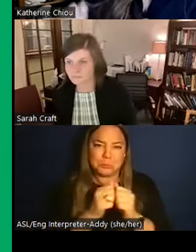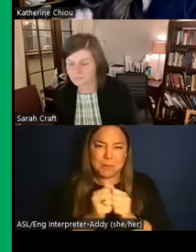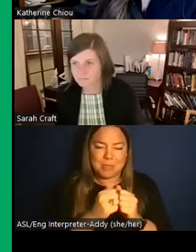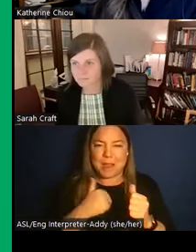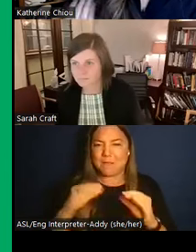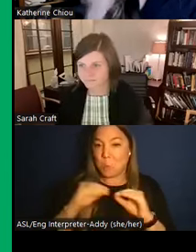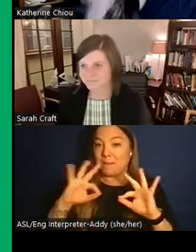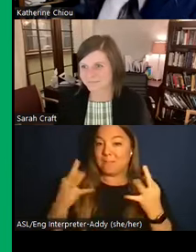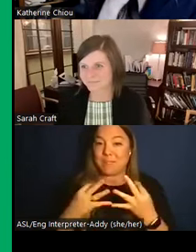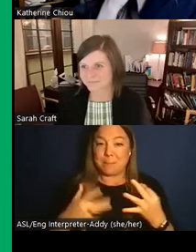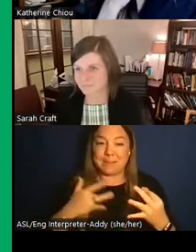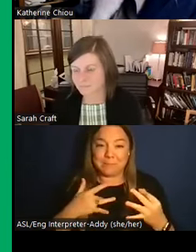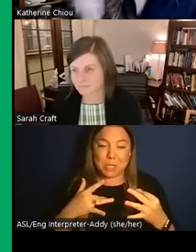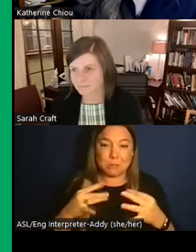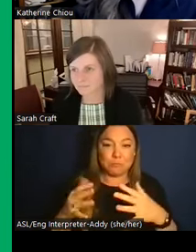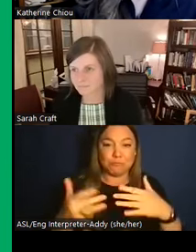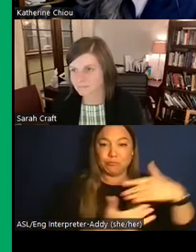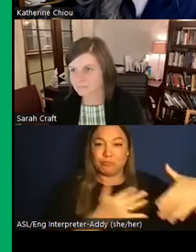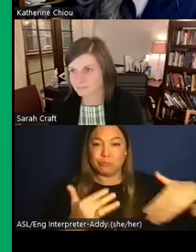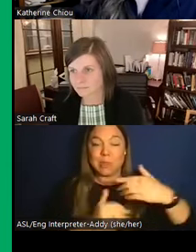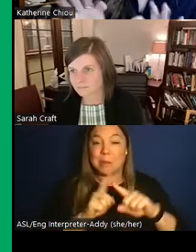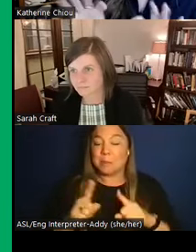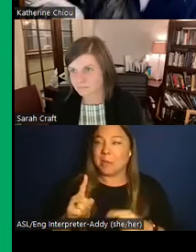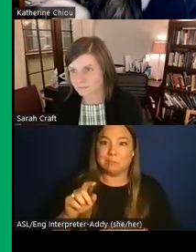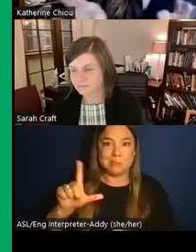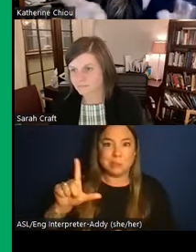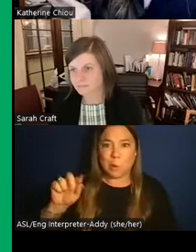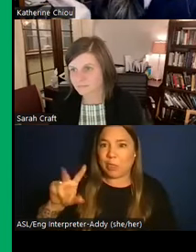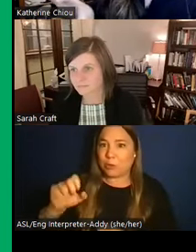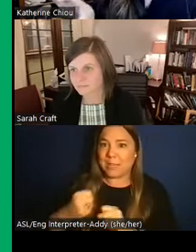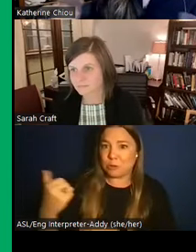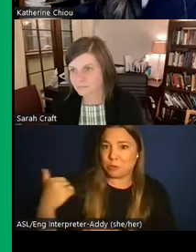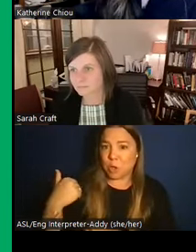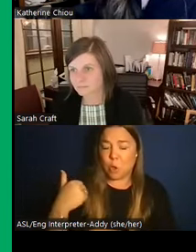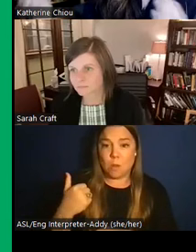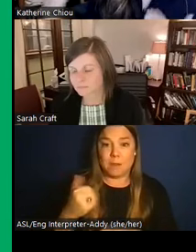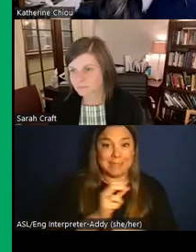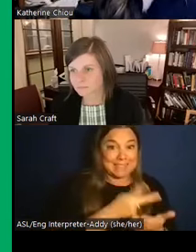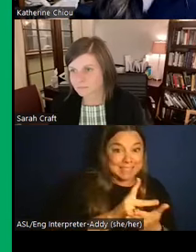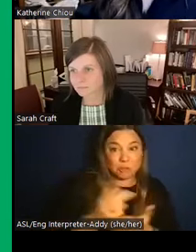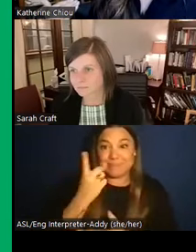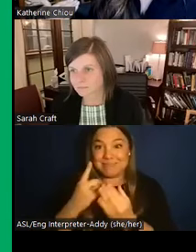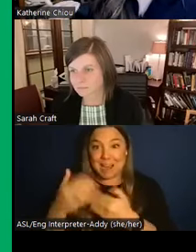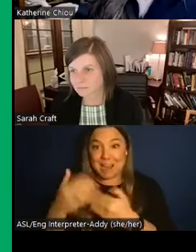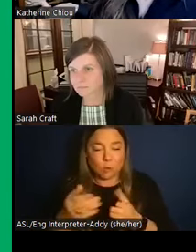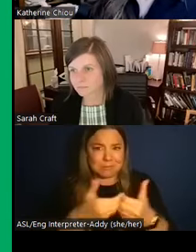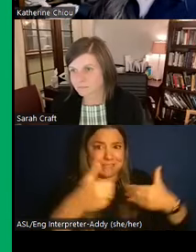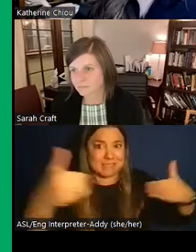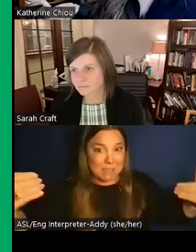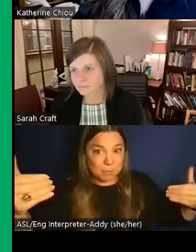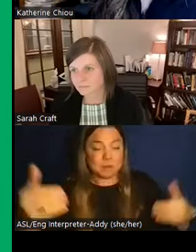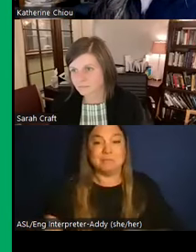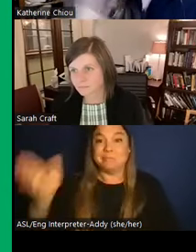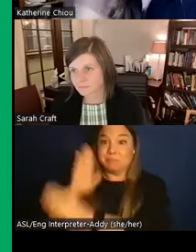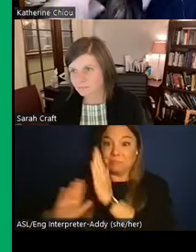vibe. But even just moving back like a few decades ago, like those were completely separate spaces. And even moving further back into like the Georgian period,